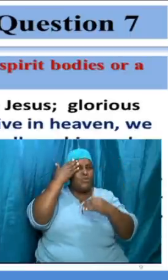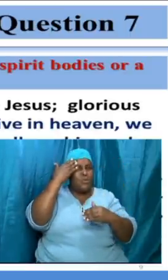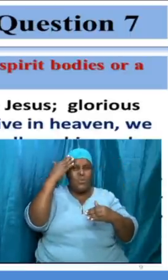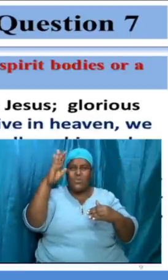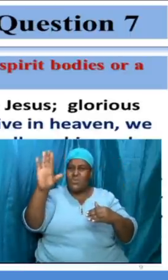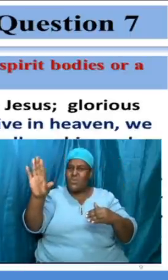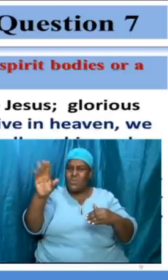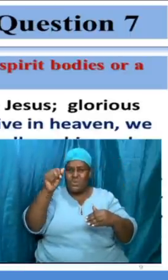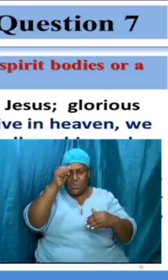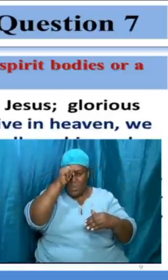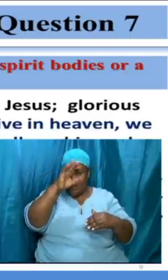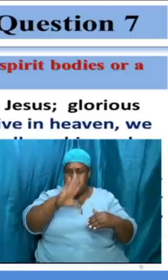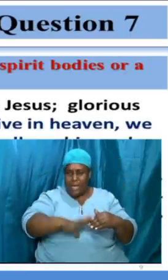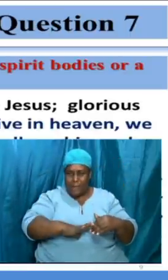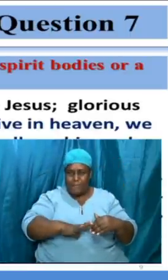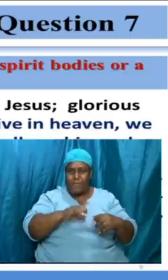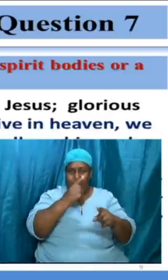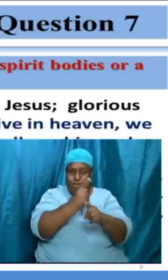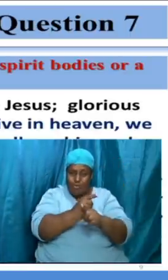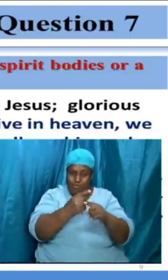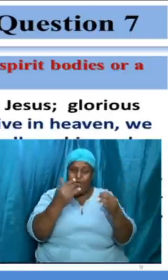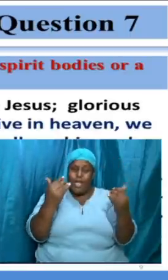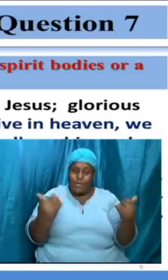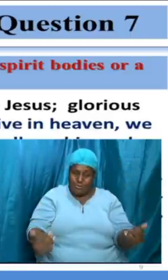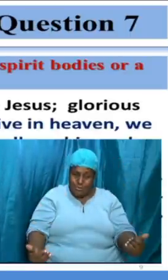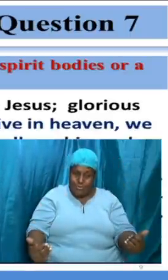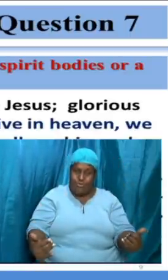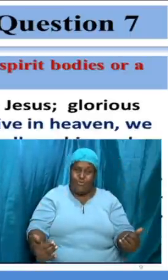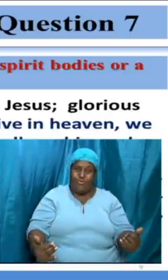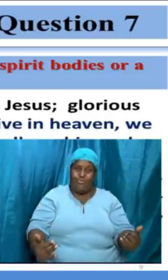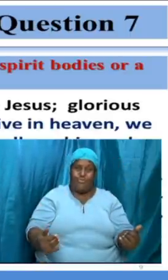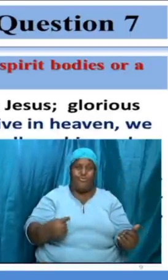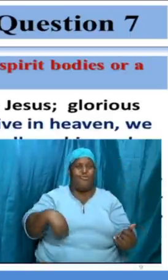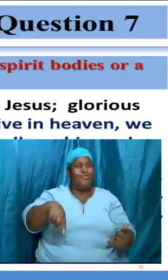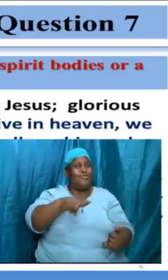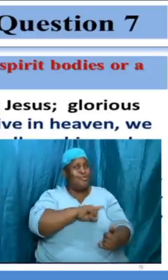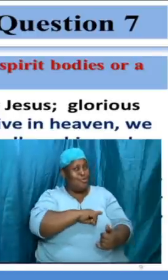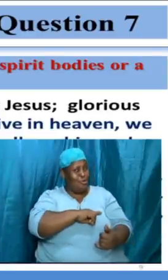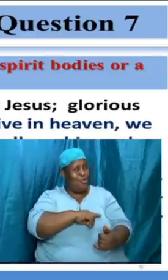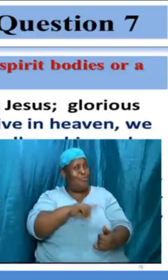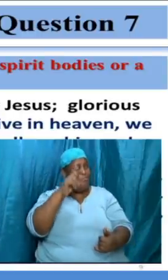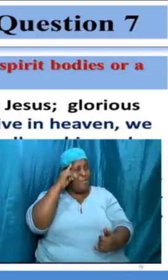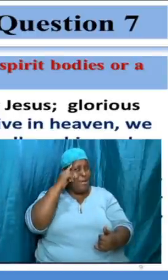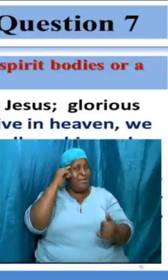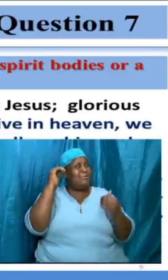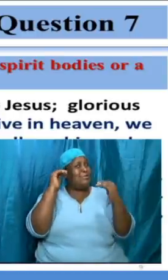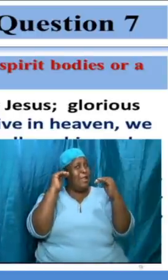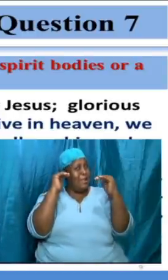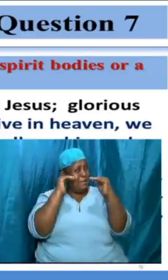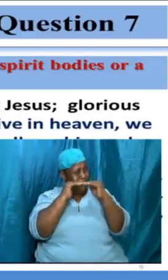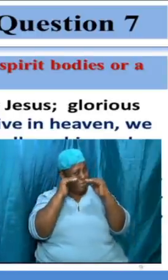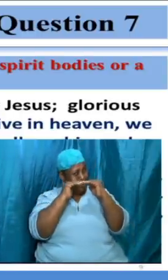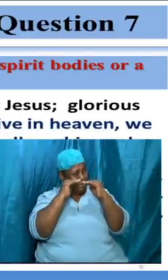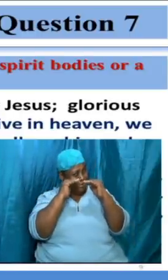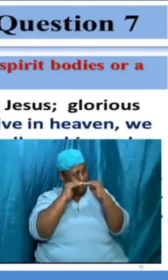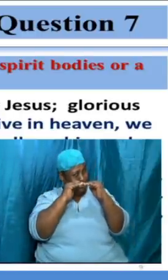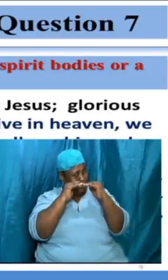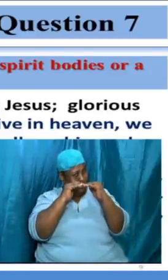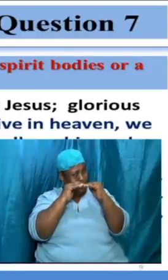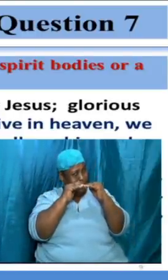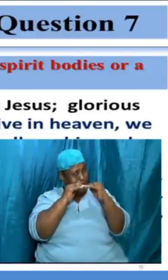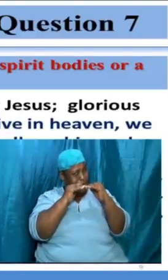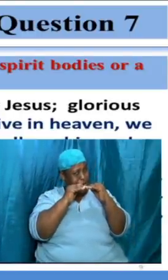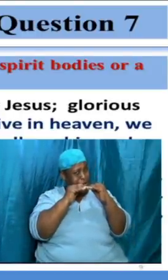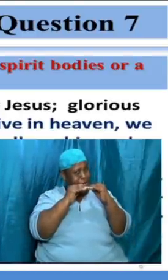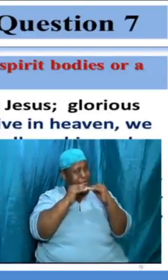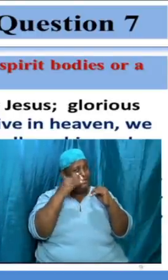limited with the things that we can comprehend we are limited in terms of the things that we can